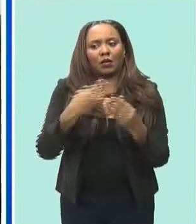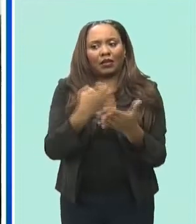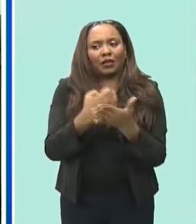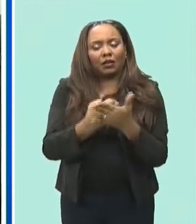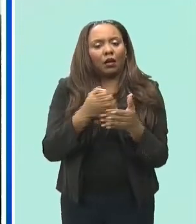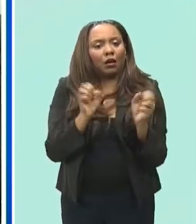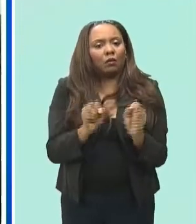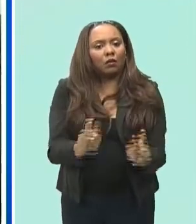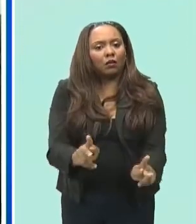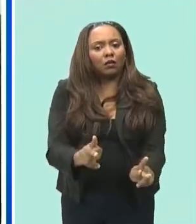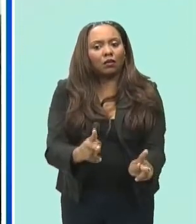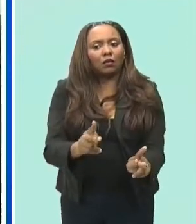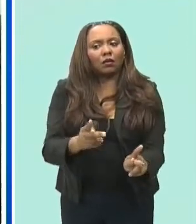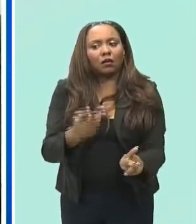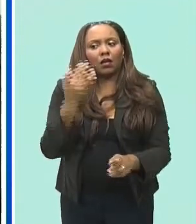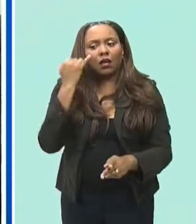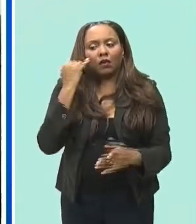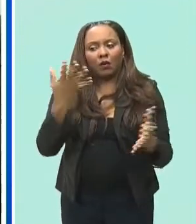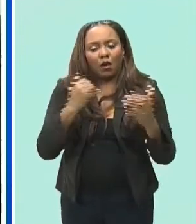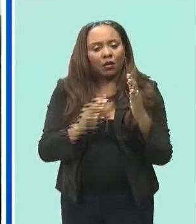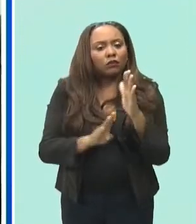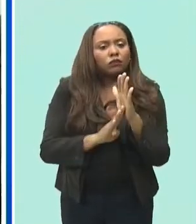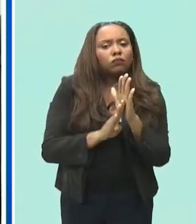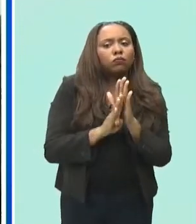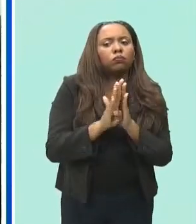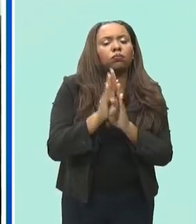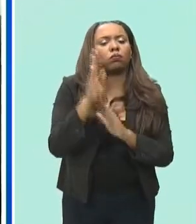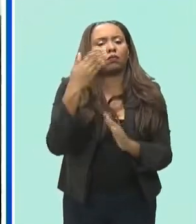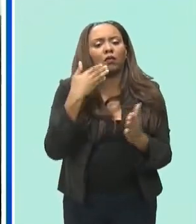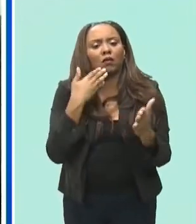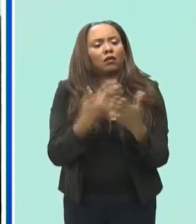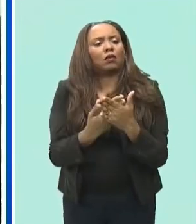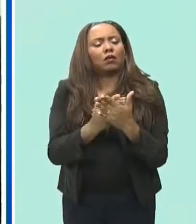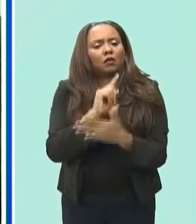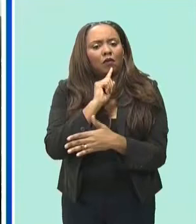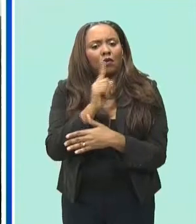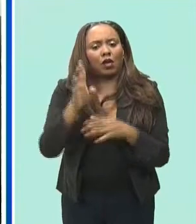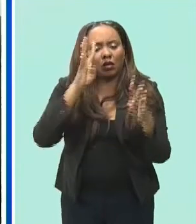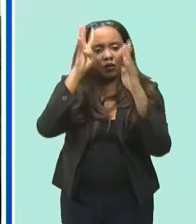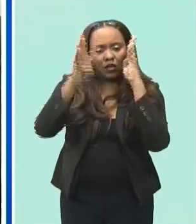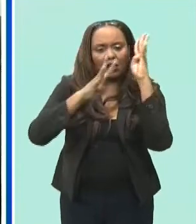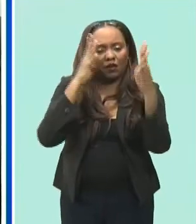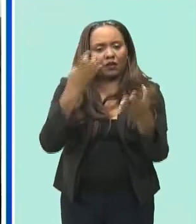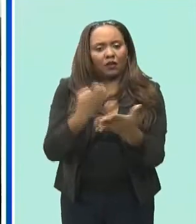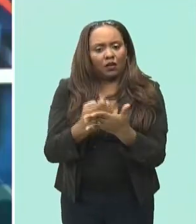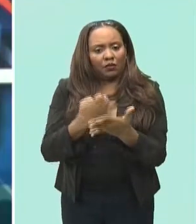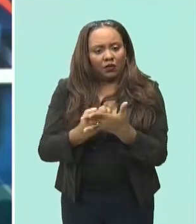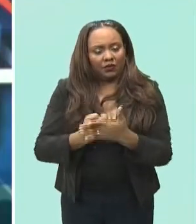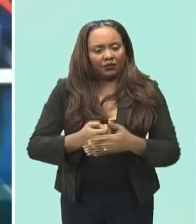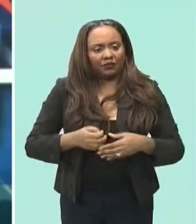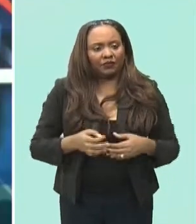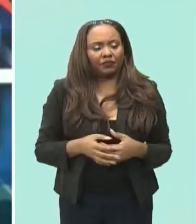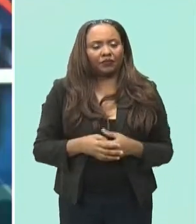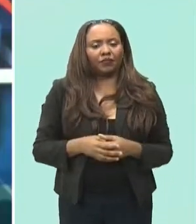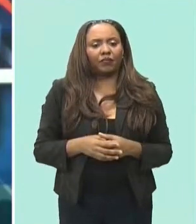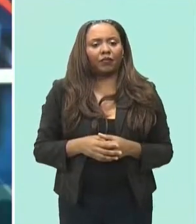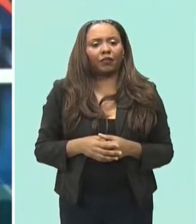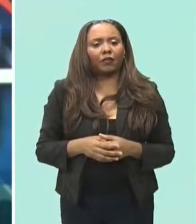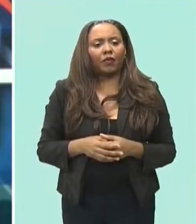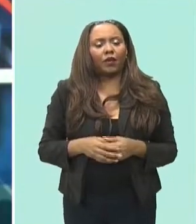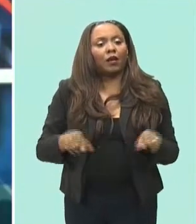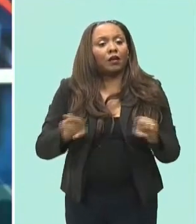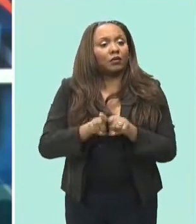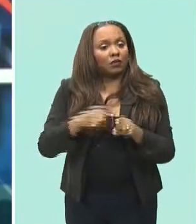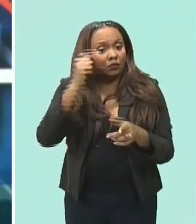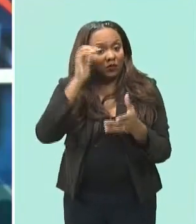that comes from developing a genuine creative economy and mr springer also